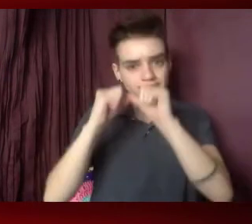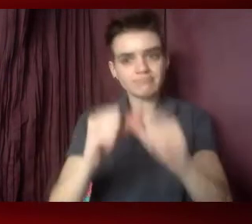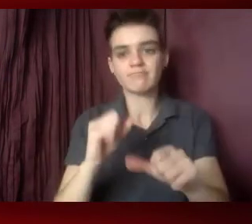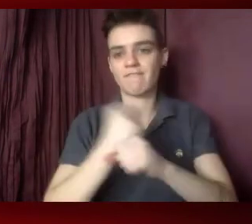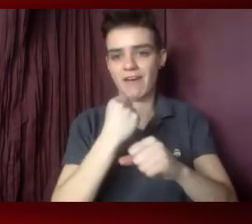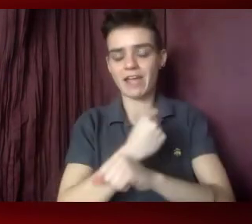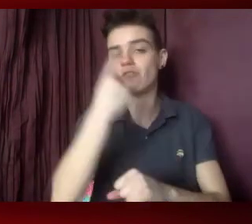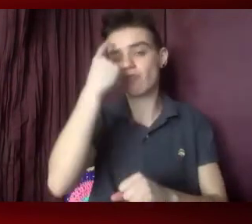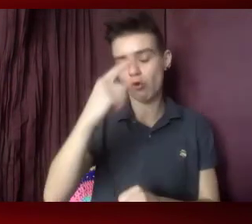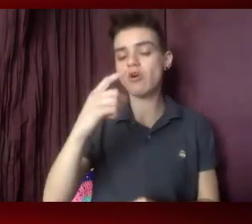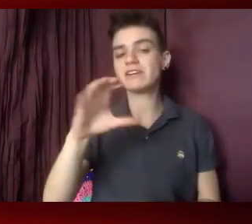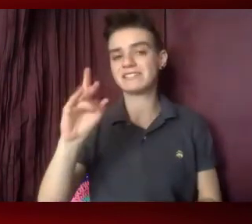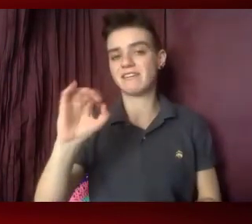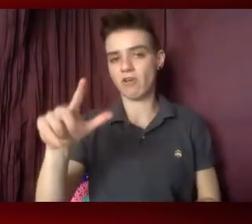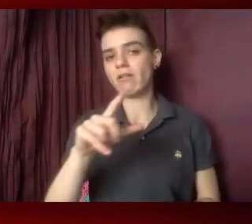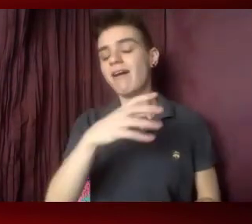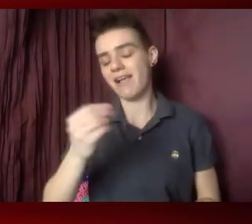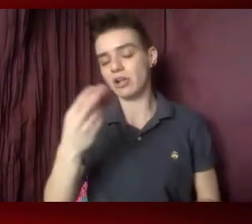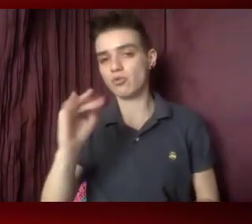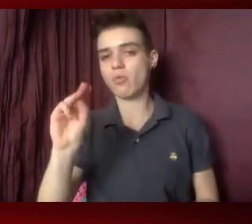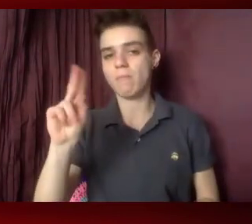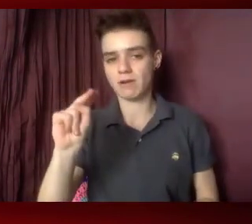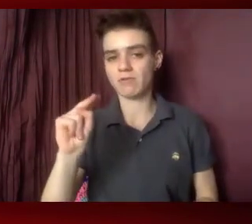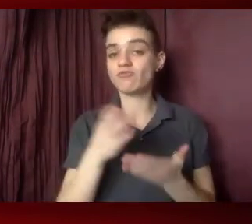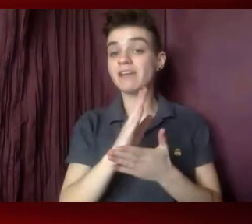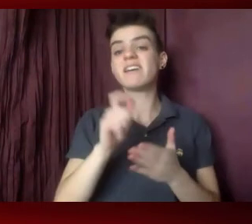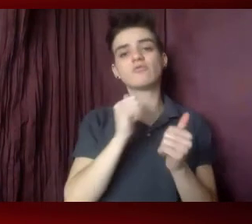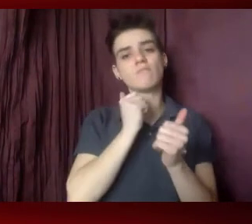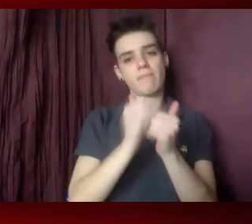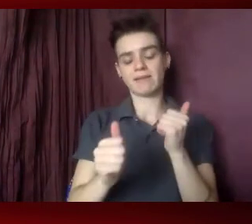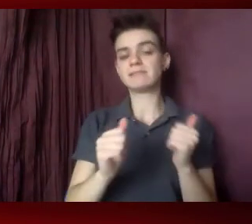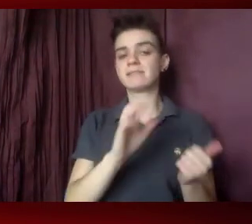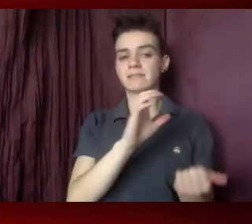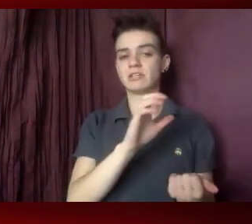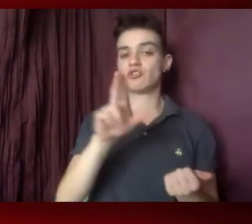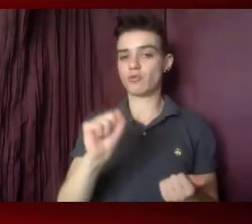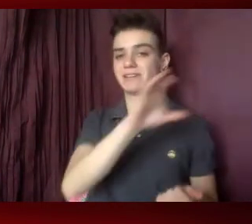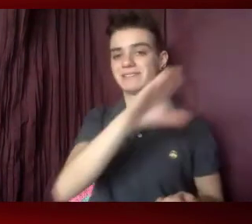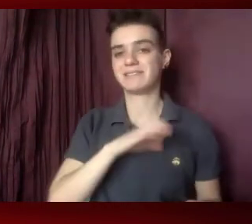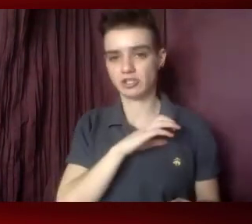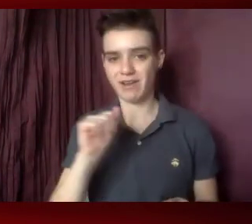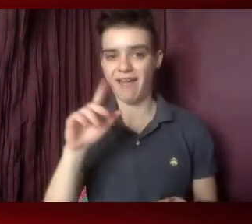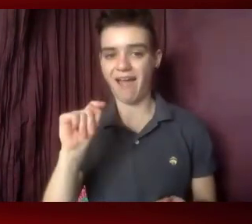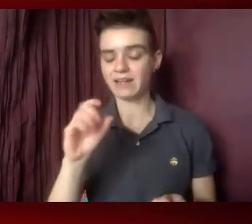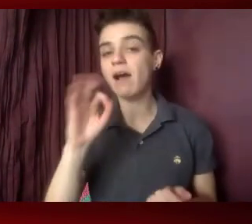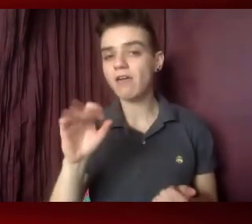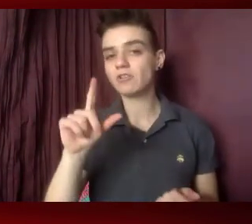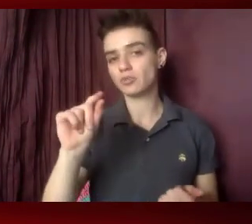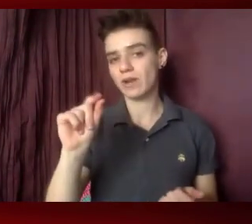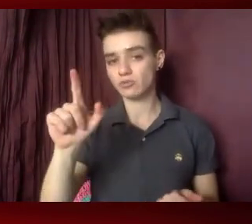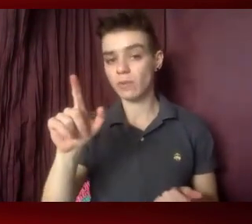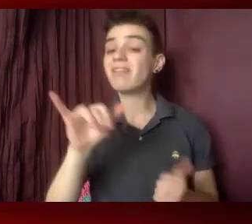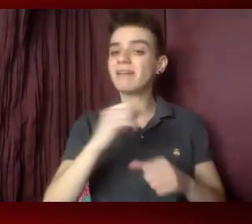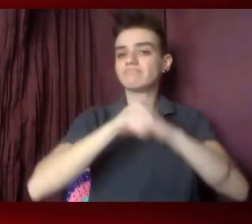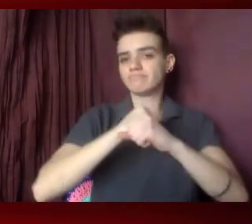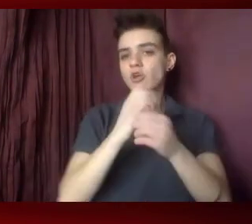of people is to pass the U.S. Citizenship Act of 2021 to protect the rights of immigrant communities